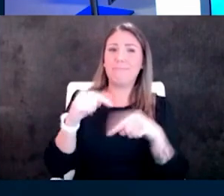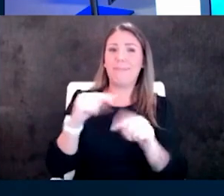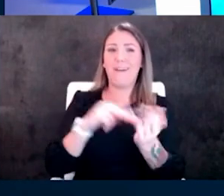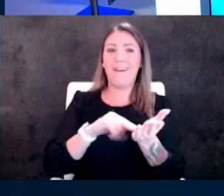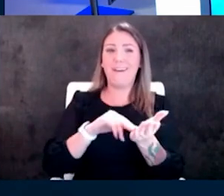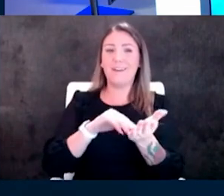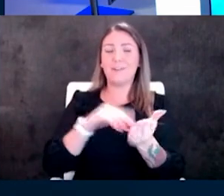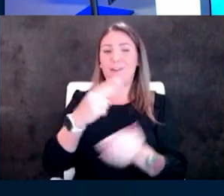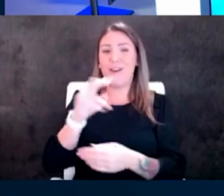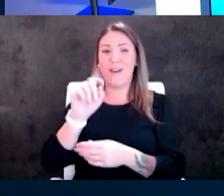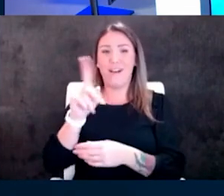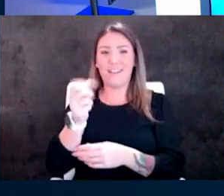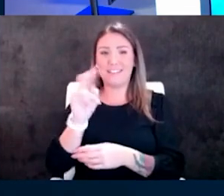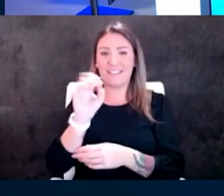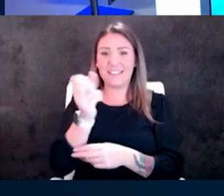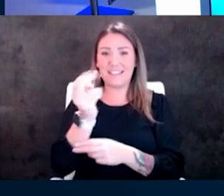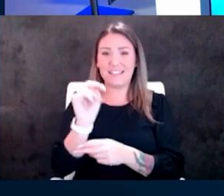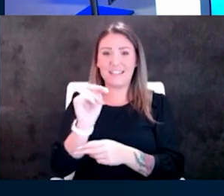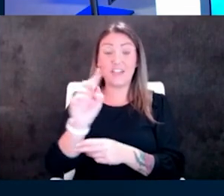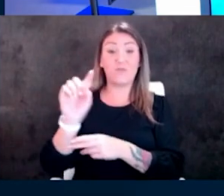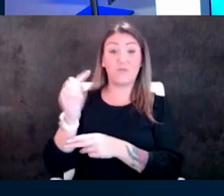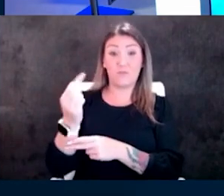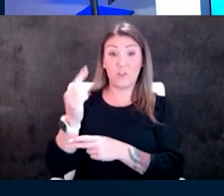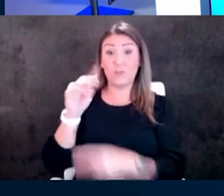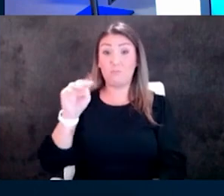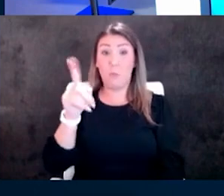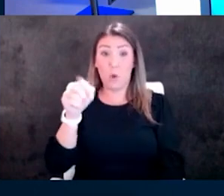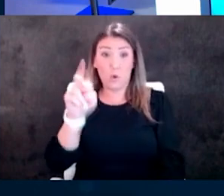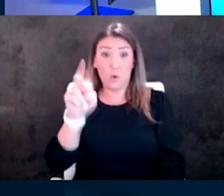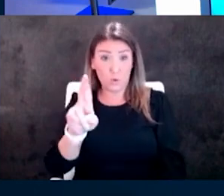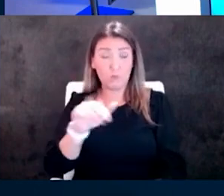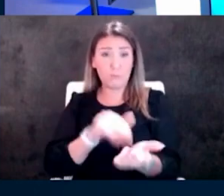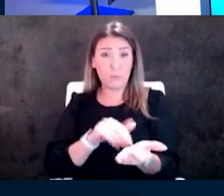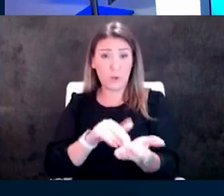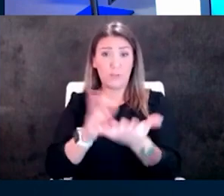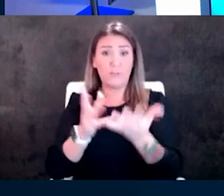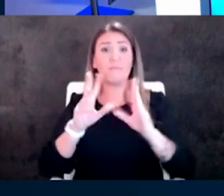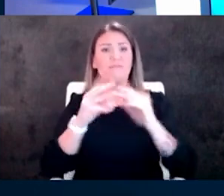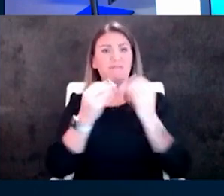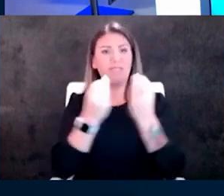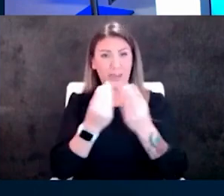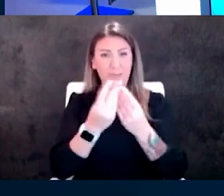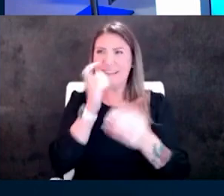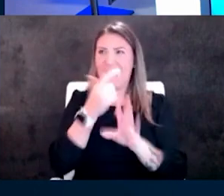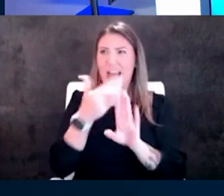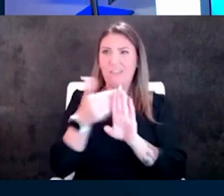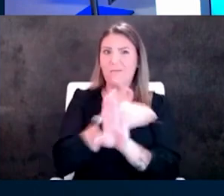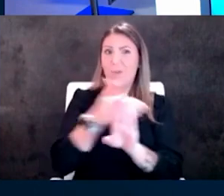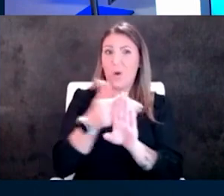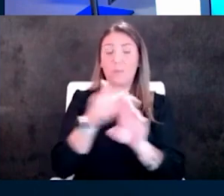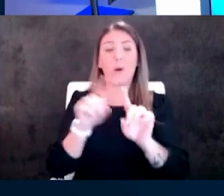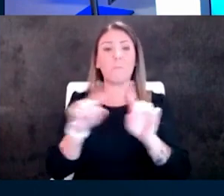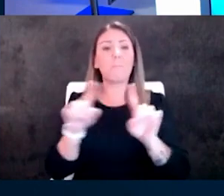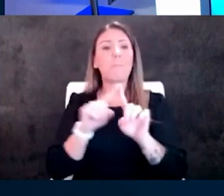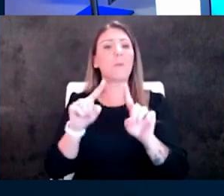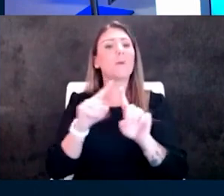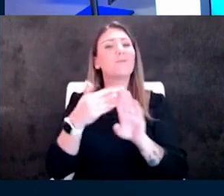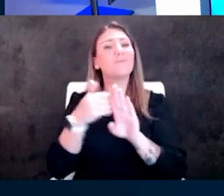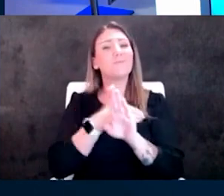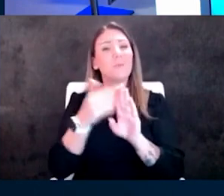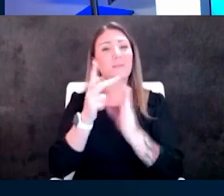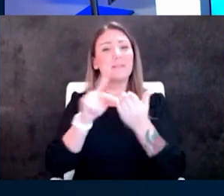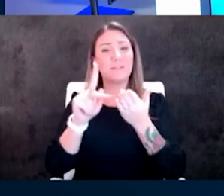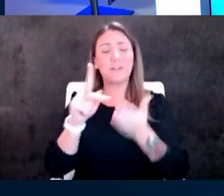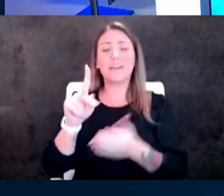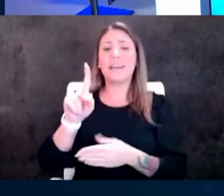family medicine physician still a family medicine physician you're really not former are you but you are the former secretary of KDHE that's true yep and now